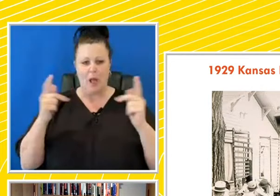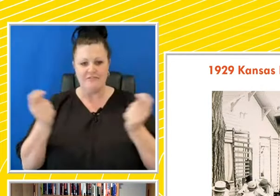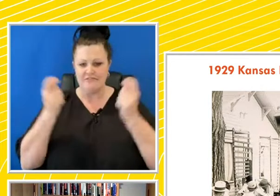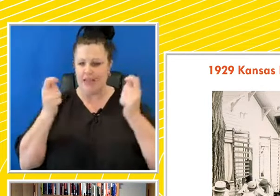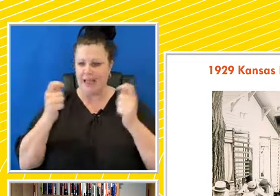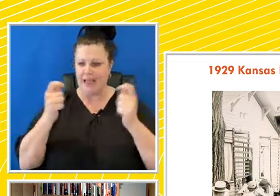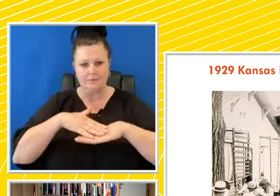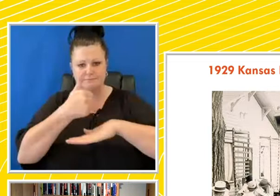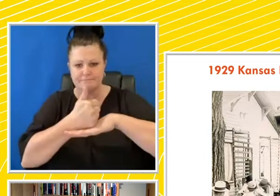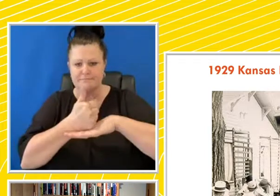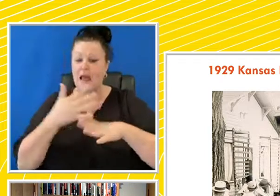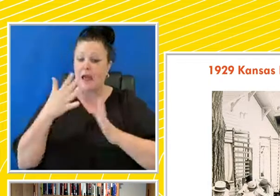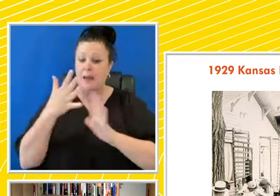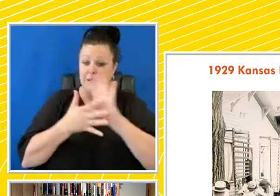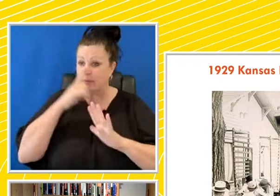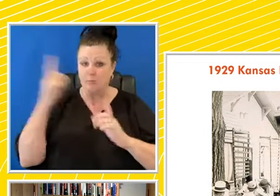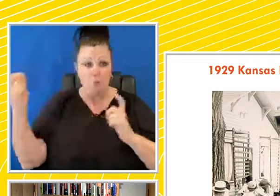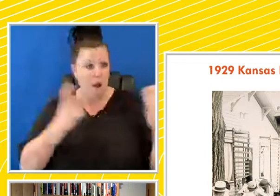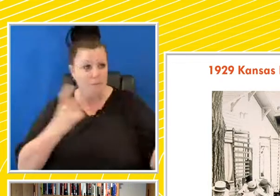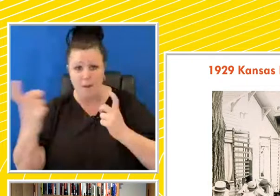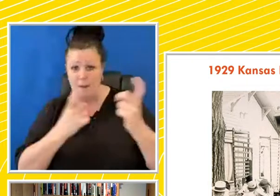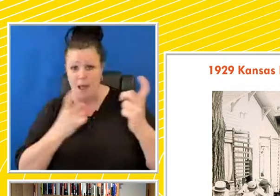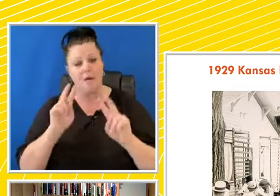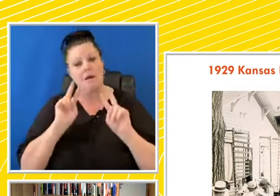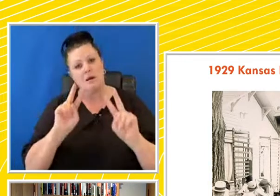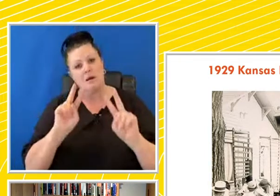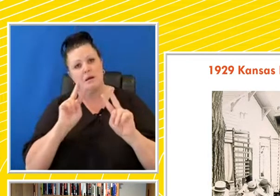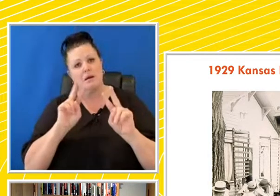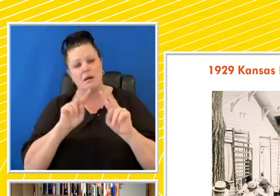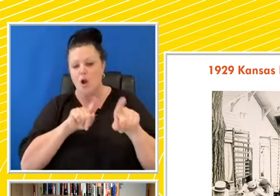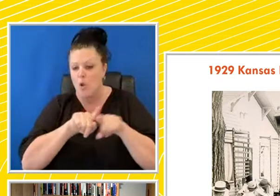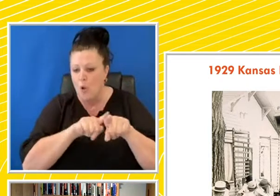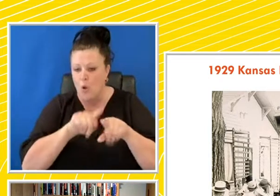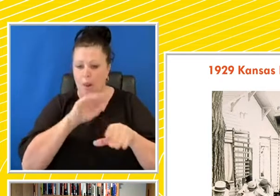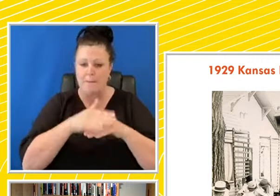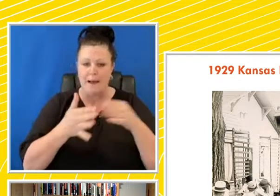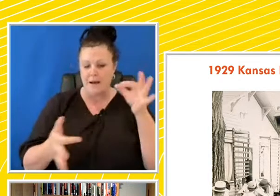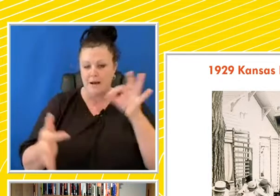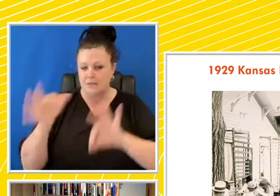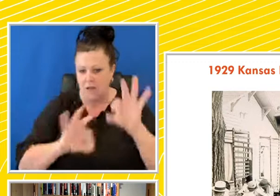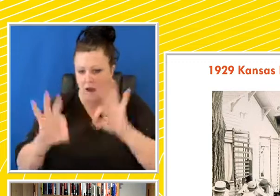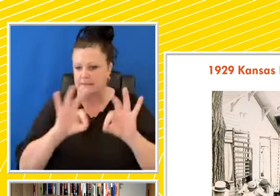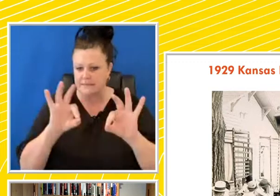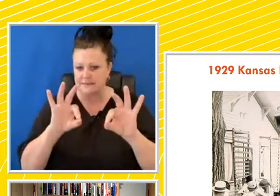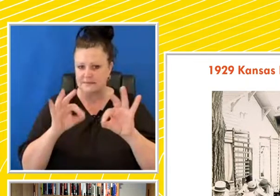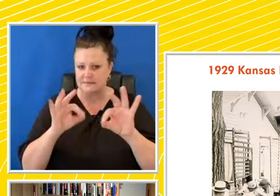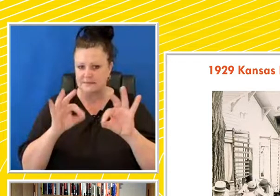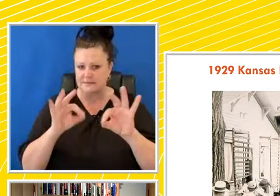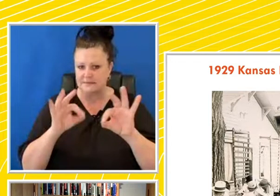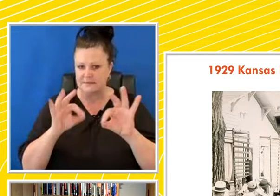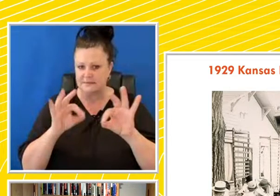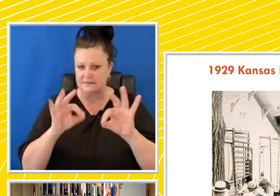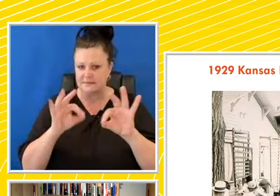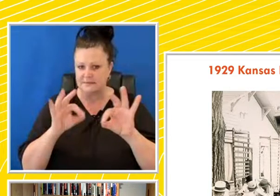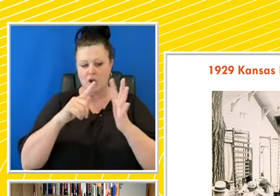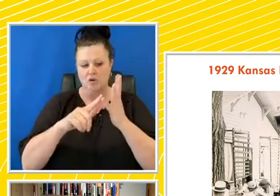encouraged to attend these sessions and learn about the science, cutting edge science of the day called